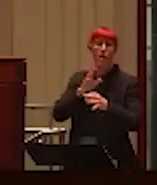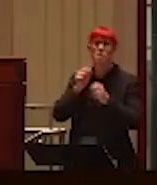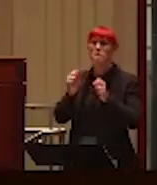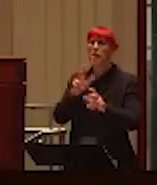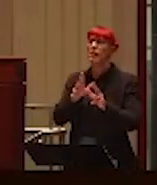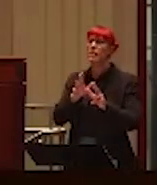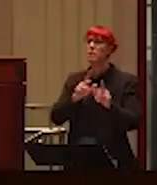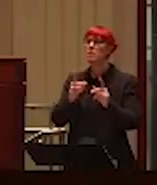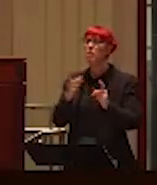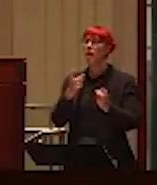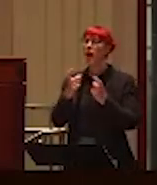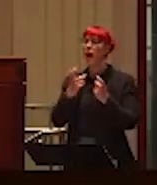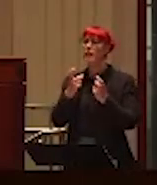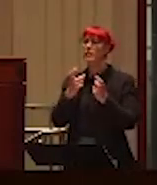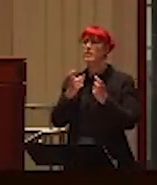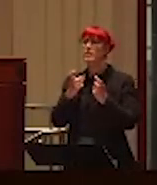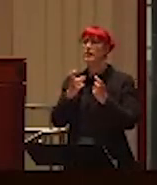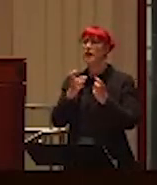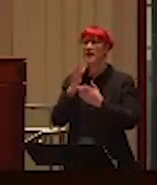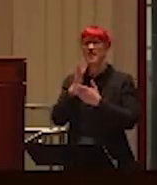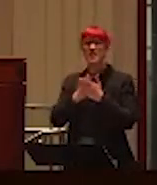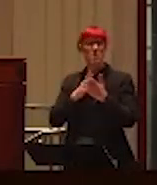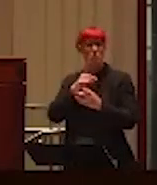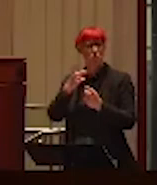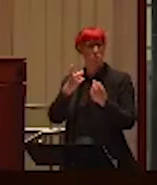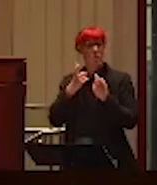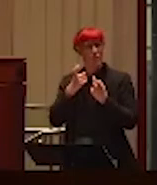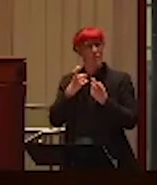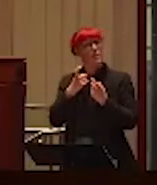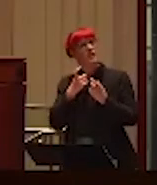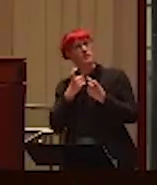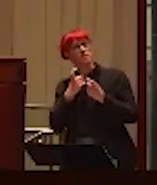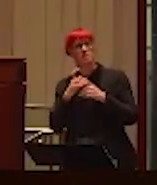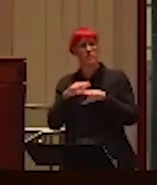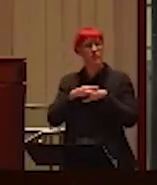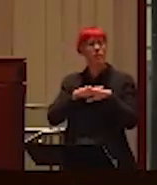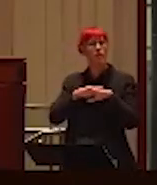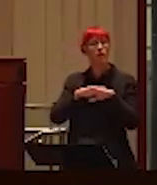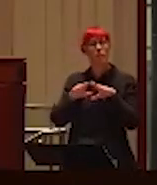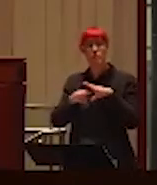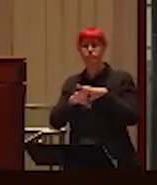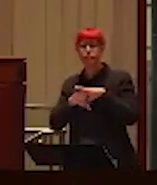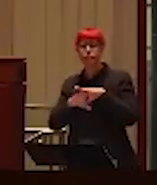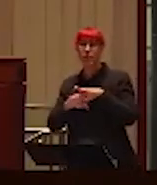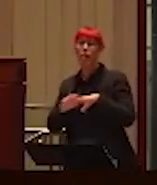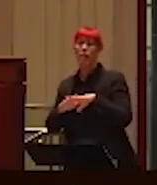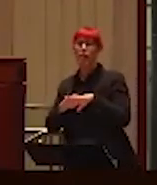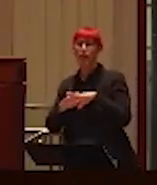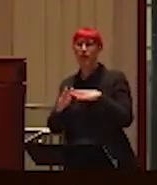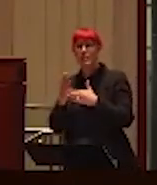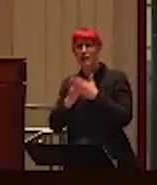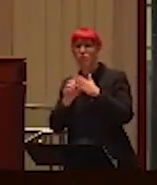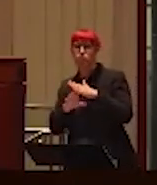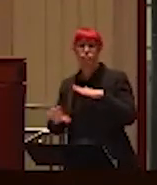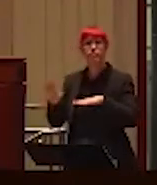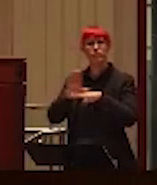sometimes they're explicit. Questions about, well, are you just an anomaly? Is this, does this, is this how this works? You know? And, so, I can